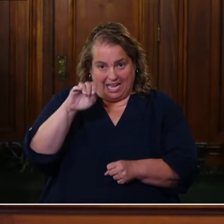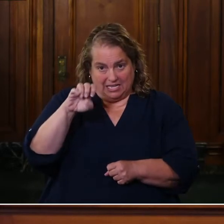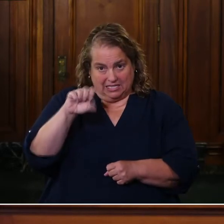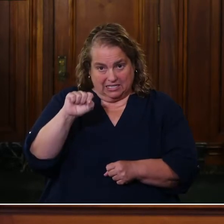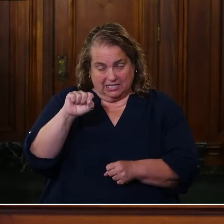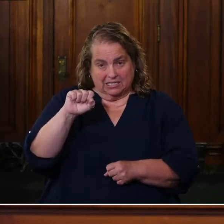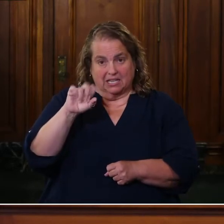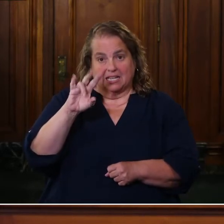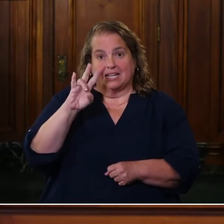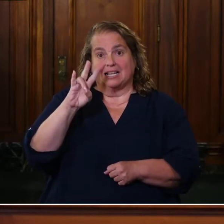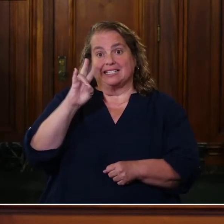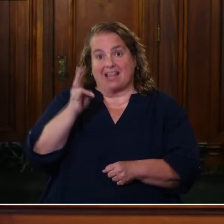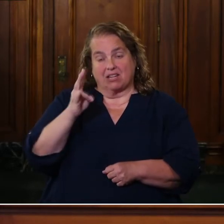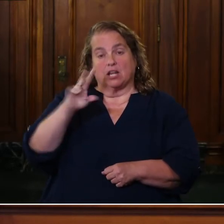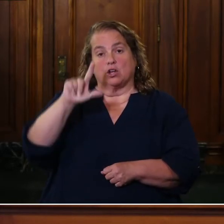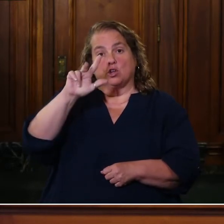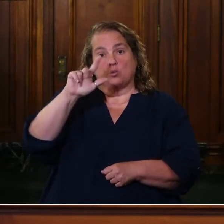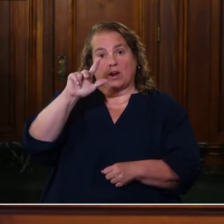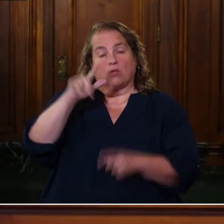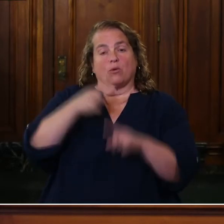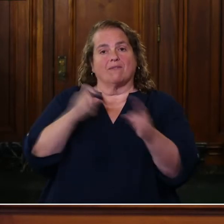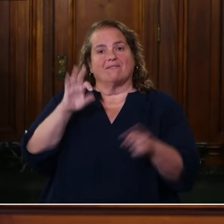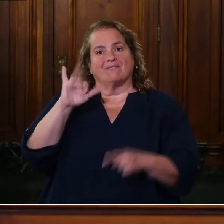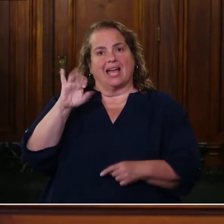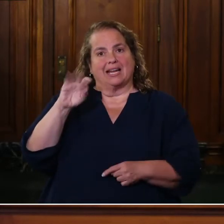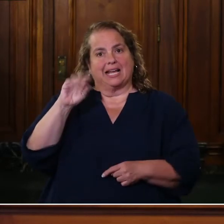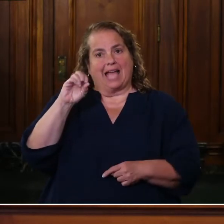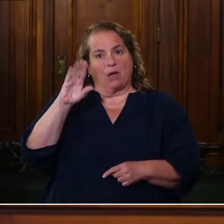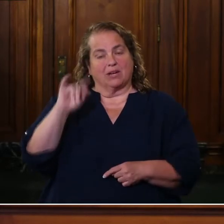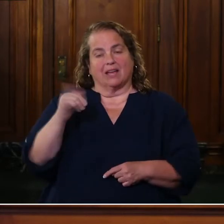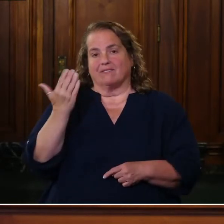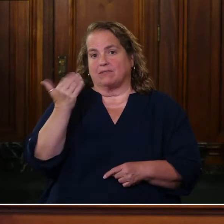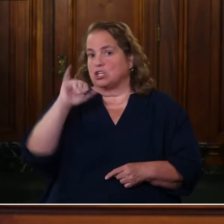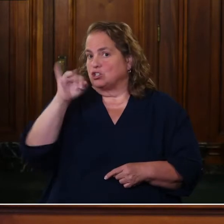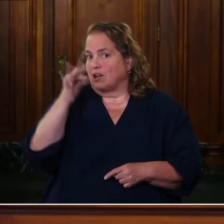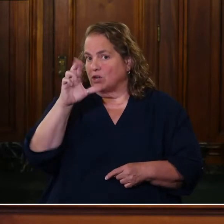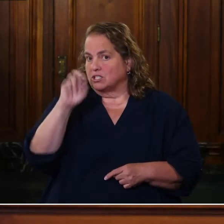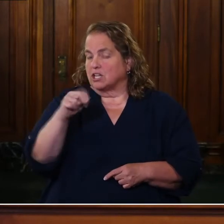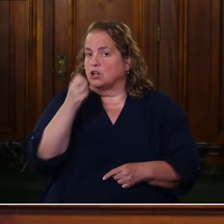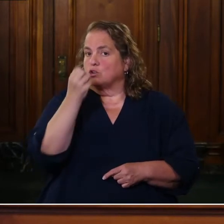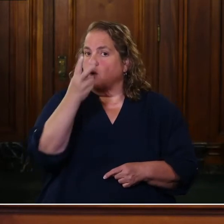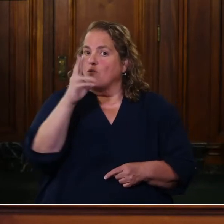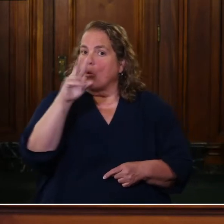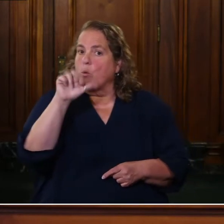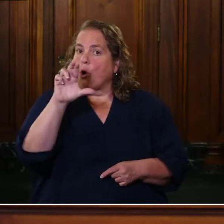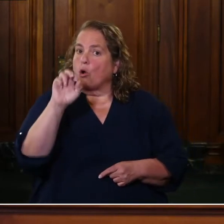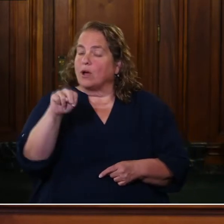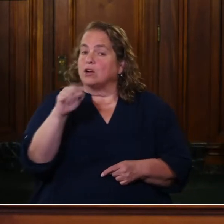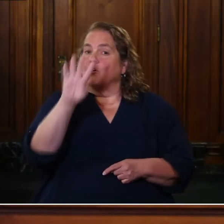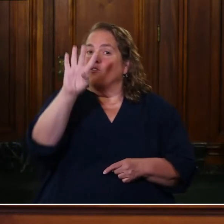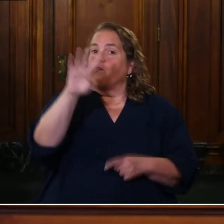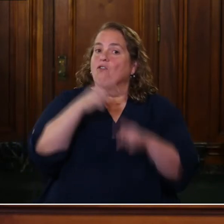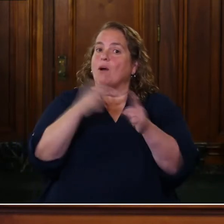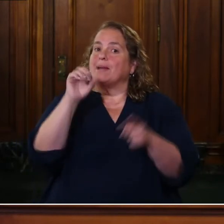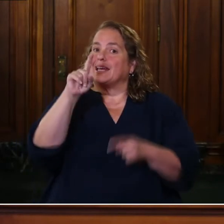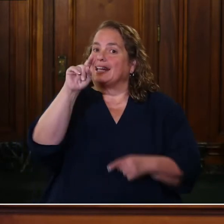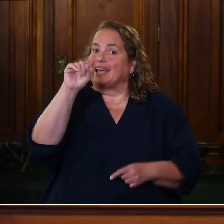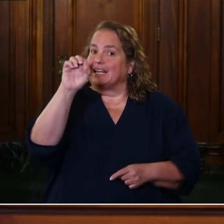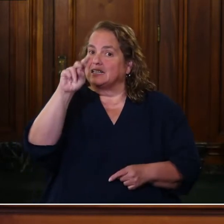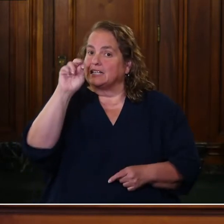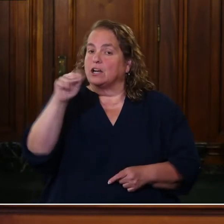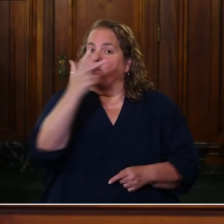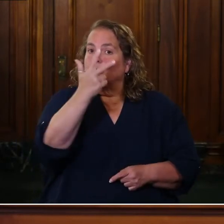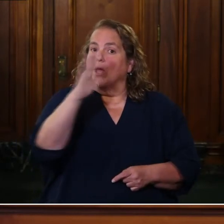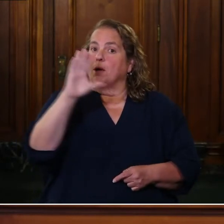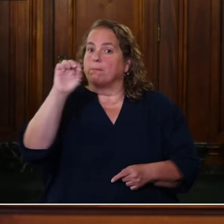23 of which come from Fayette County, 15 from Jefferson, 12 from Warren, 4 from Kenton, 3 from